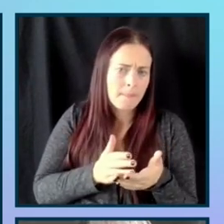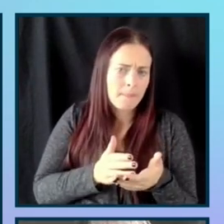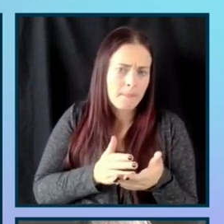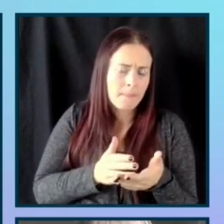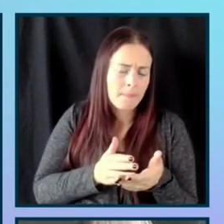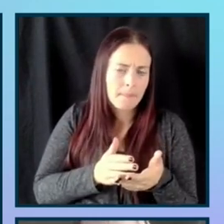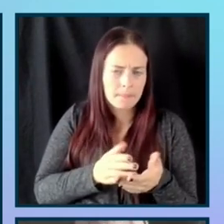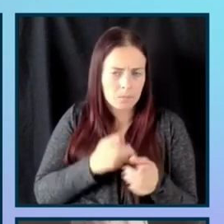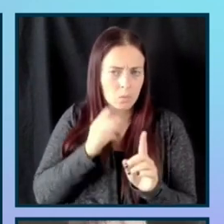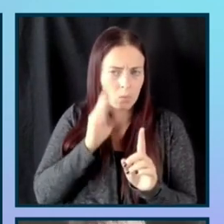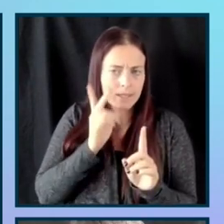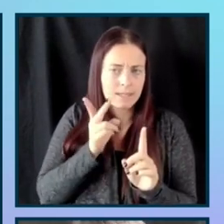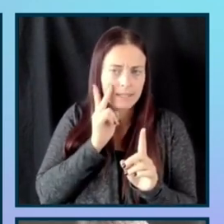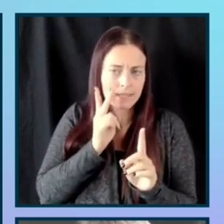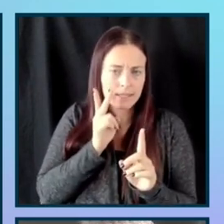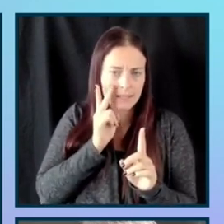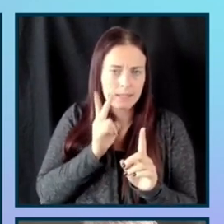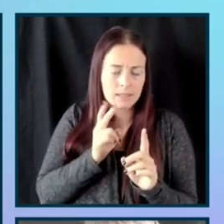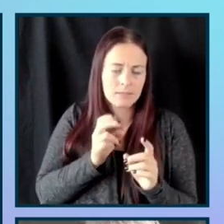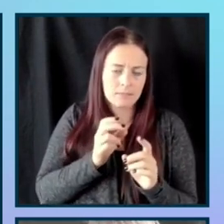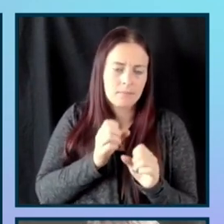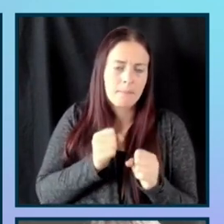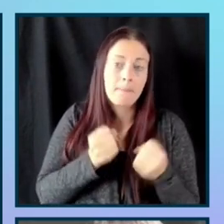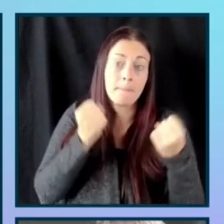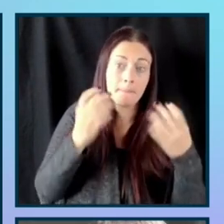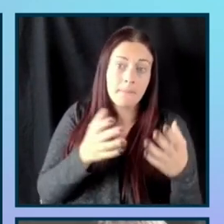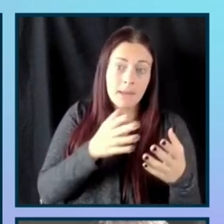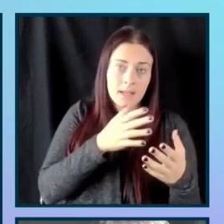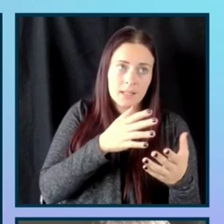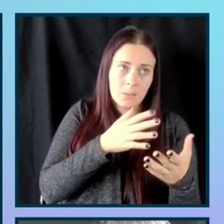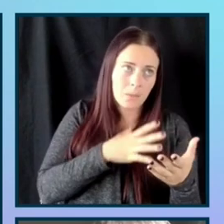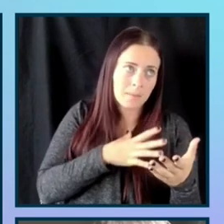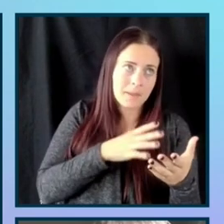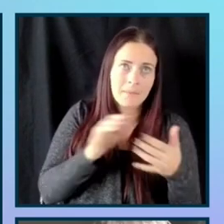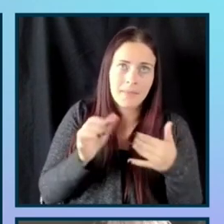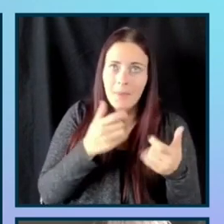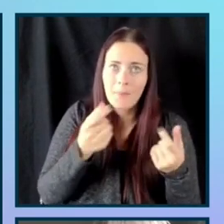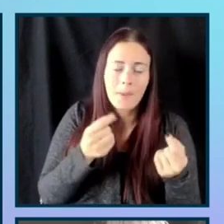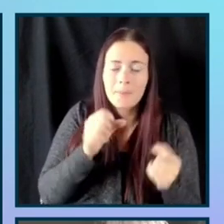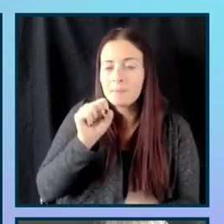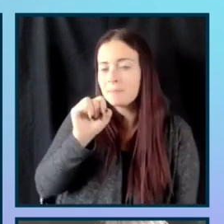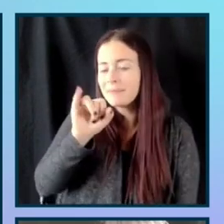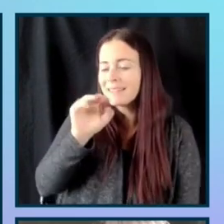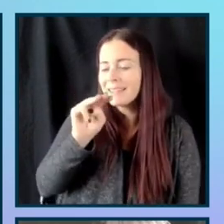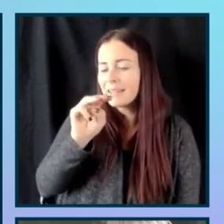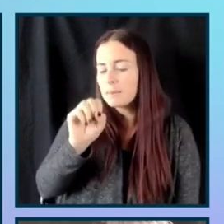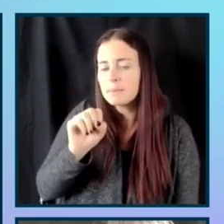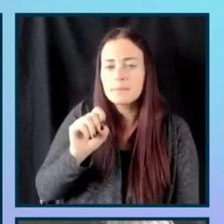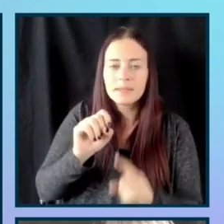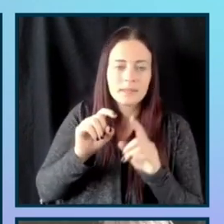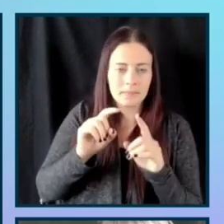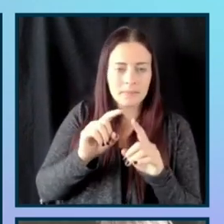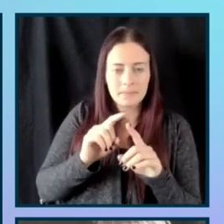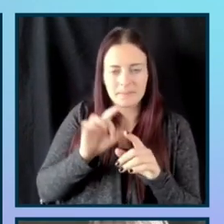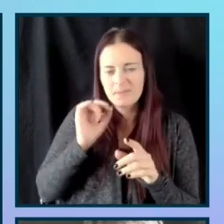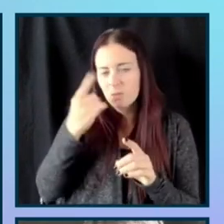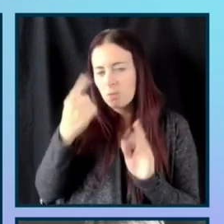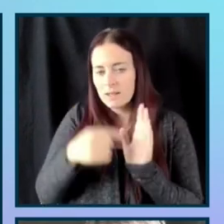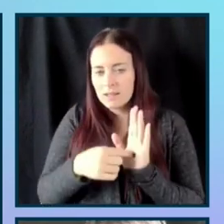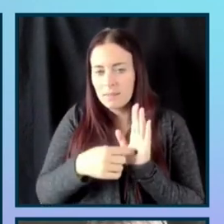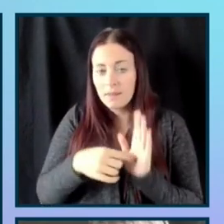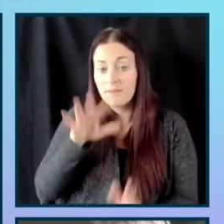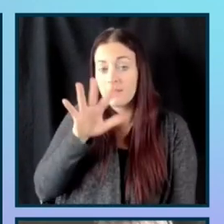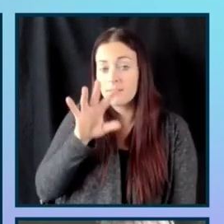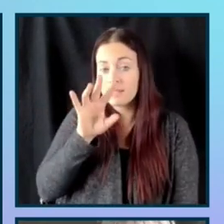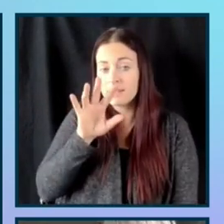that you'll see a large demographic of women might be Sims. Um, we'll see that, uh, 57% of video game